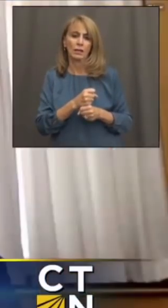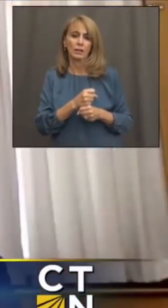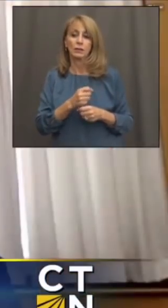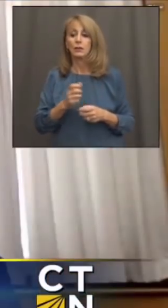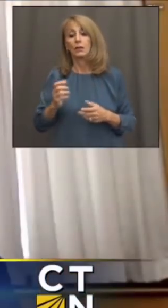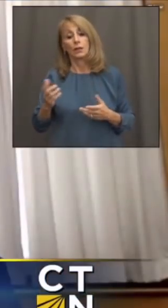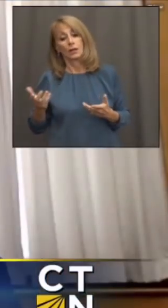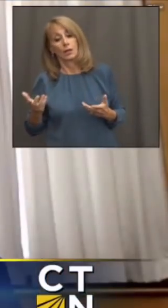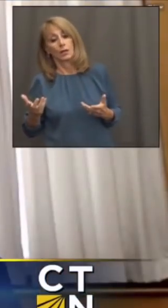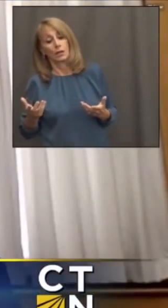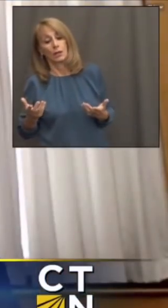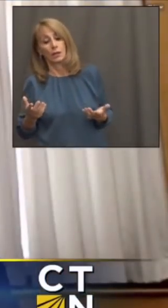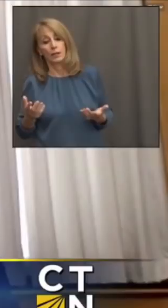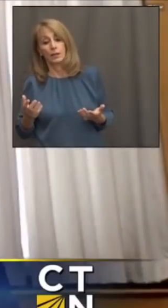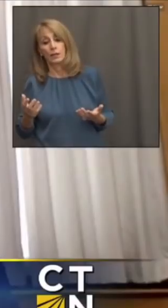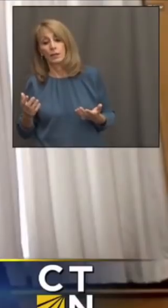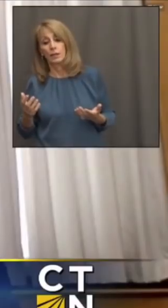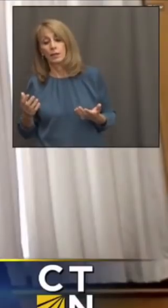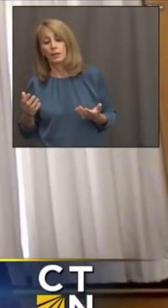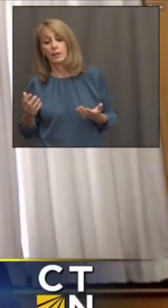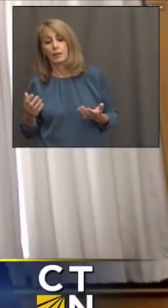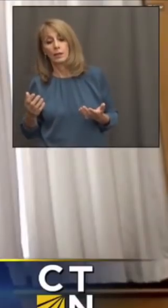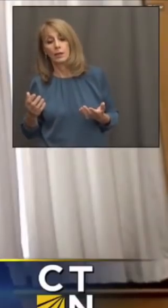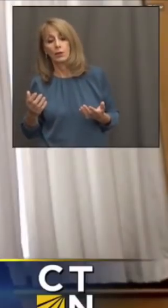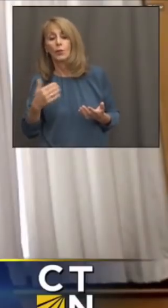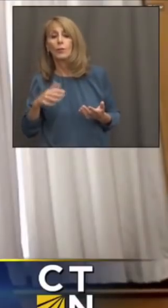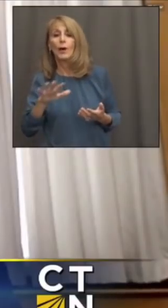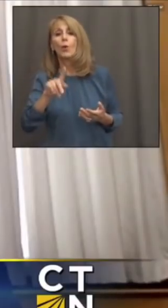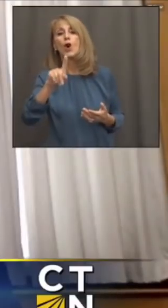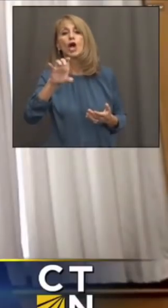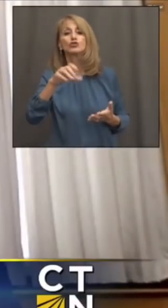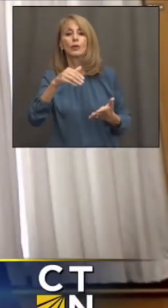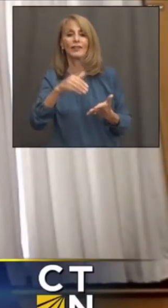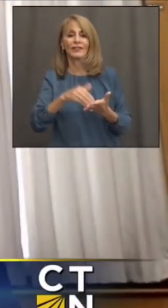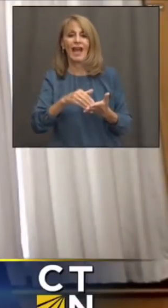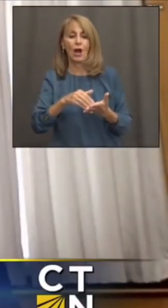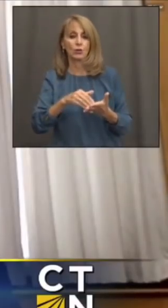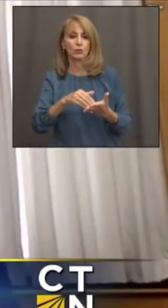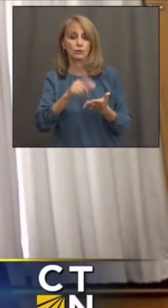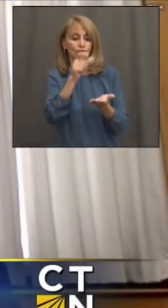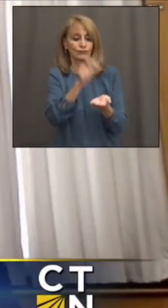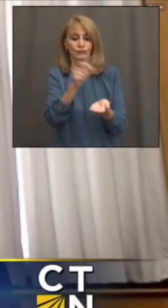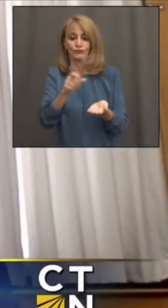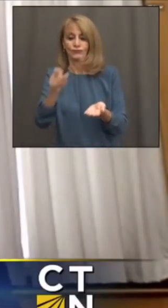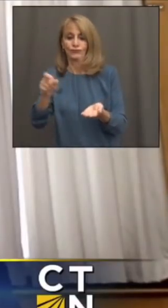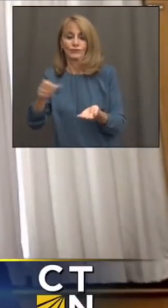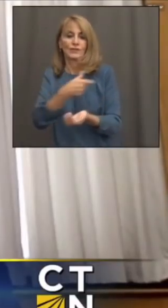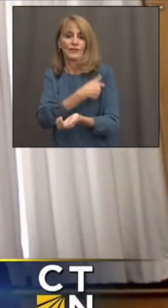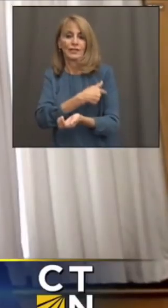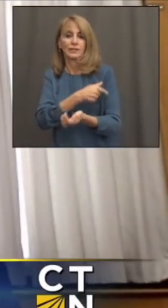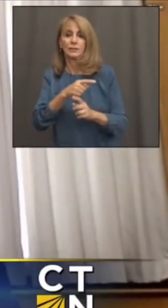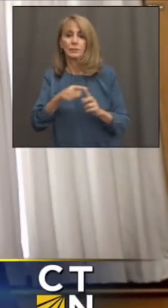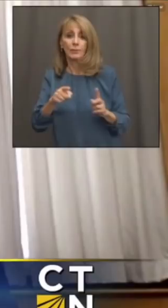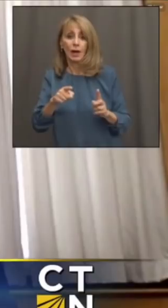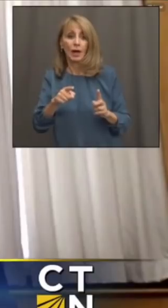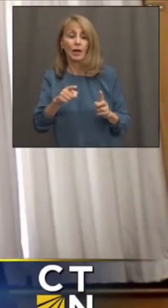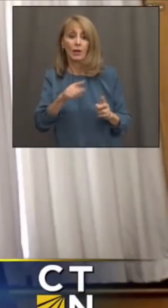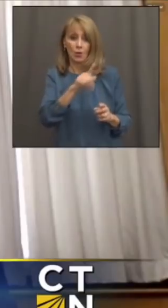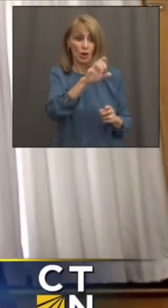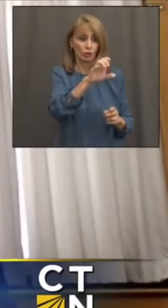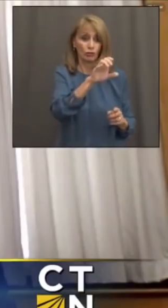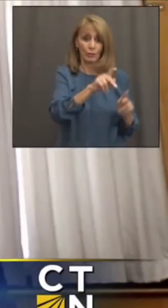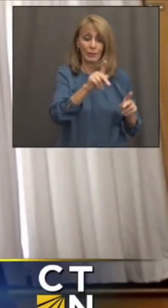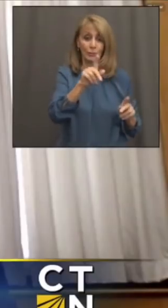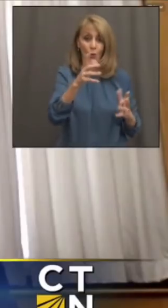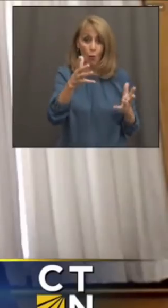Well, our direct allocation, state allocation, was a little over 100,000 this week. But as the governor mentioned, you know, we don't have demand at this point in the